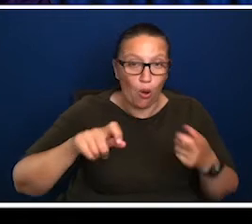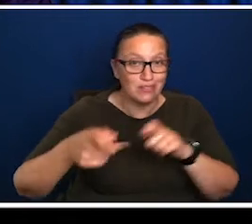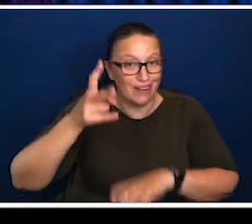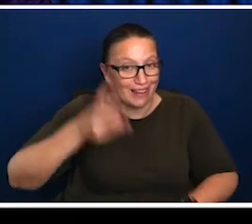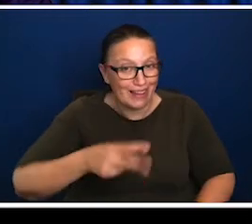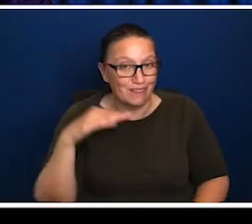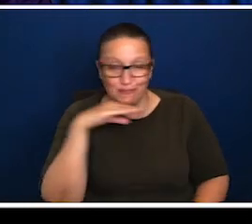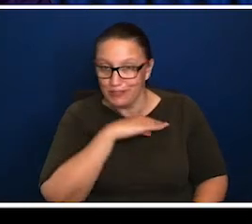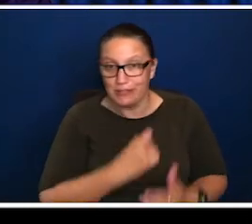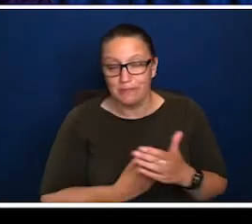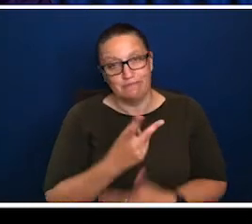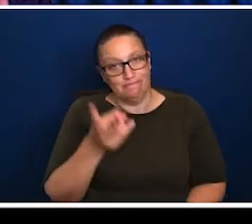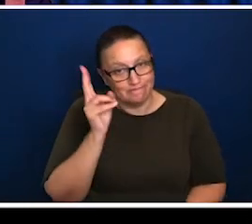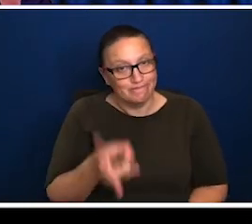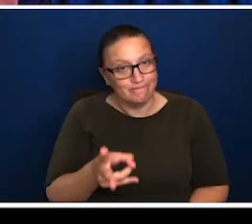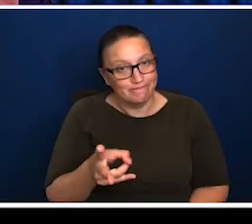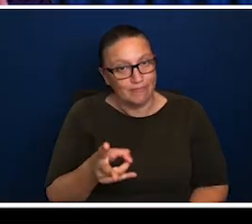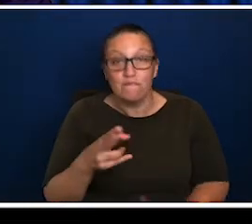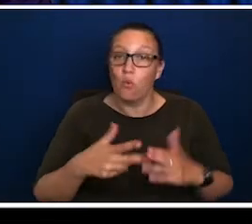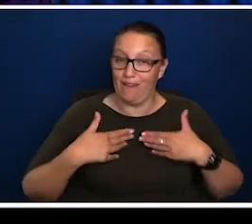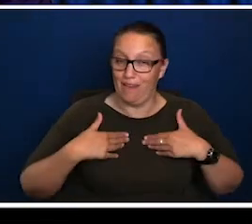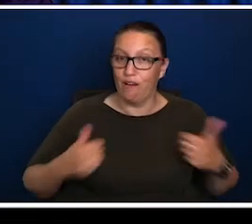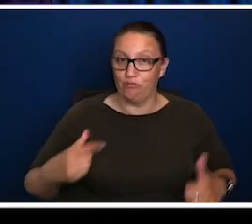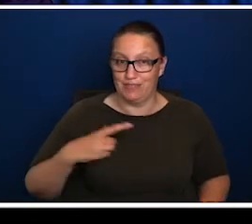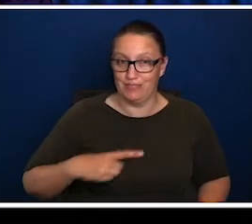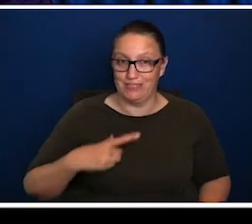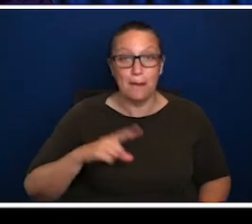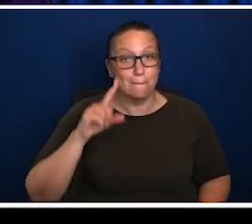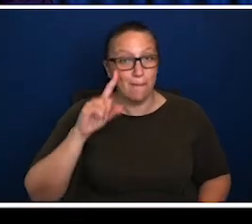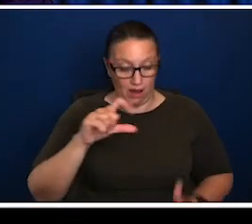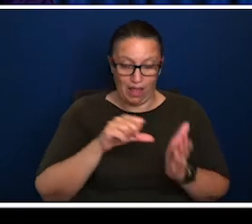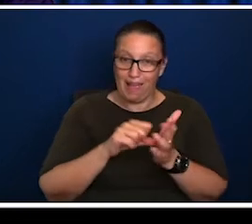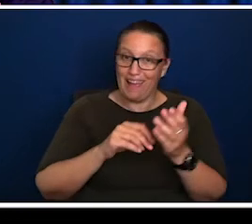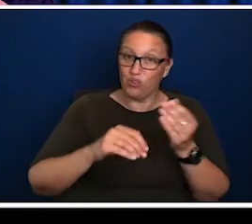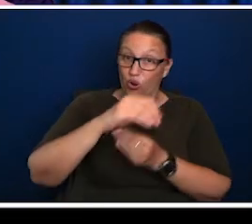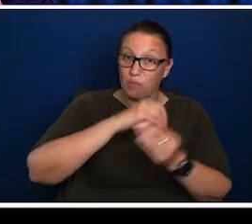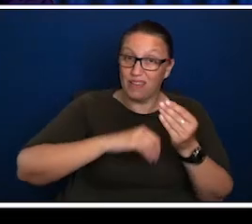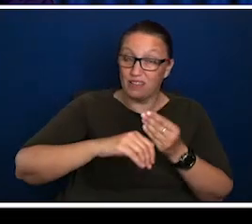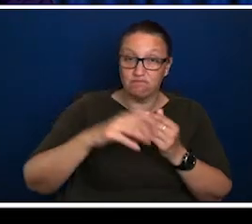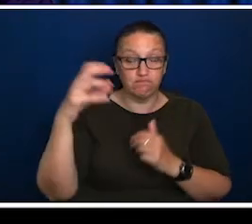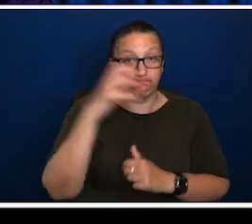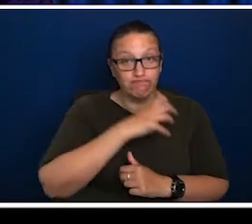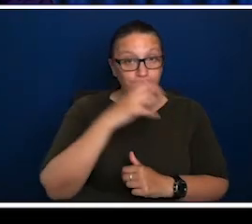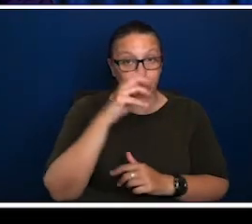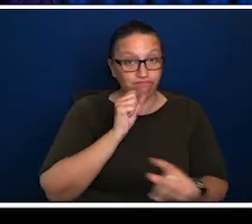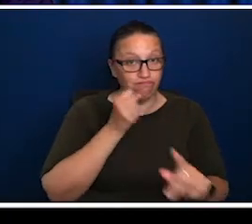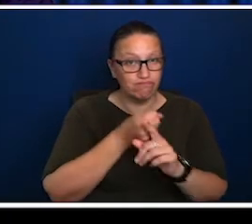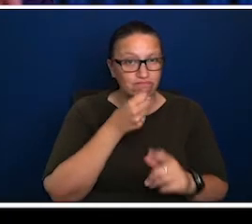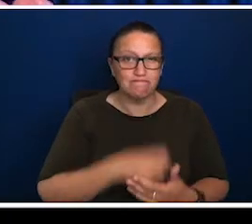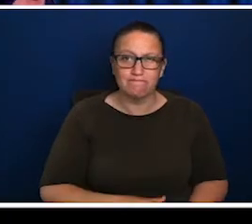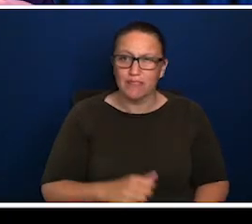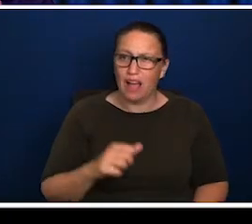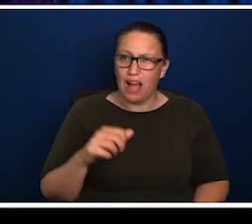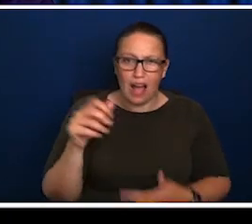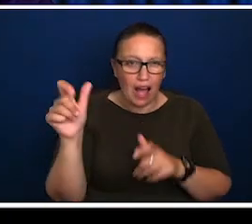But the economic crisis is nonetheless real, even though not a single employer or not a single employee, not a